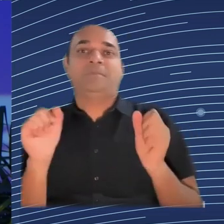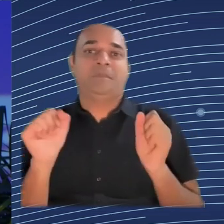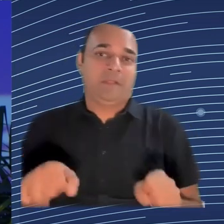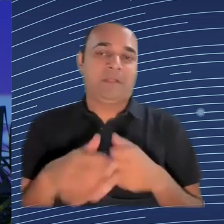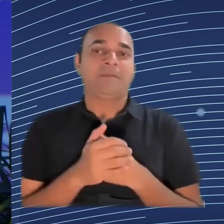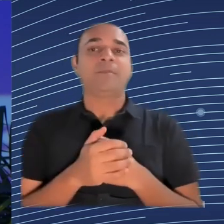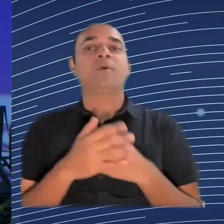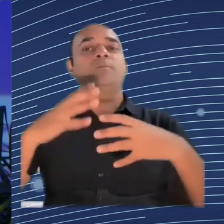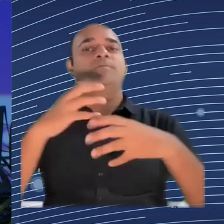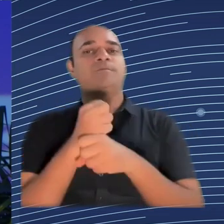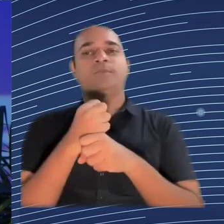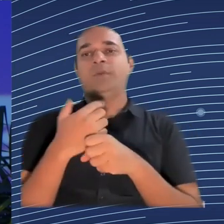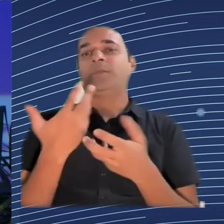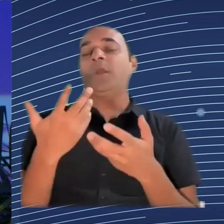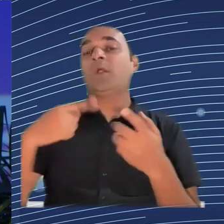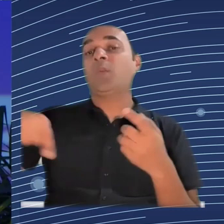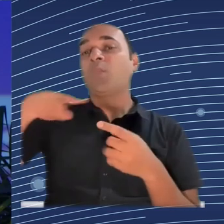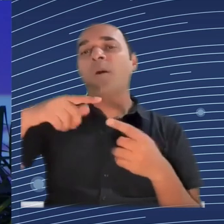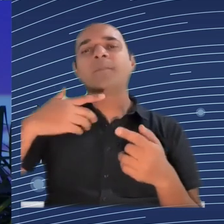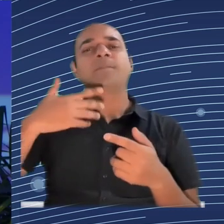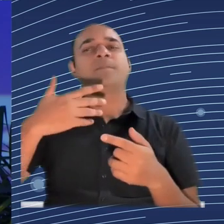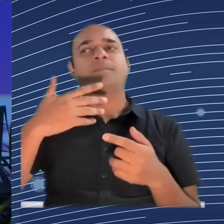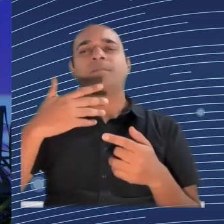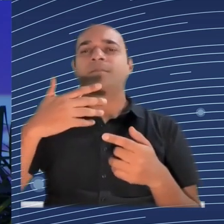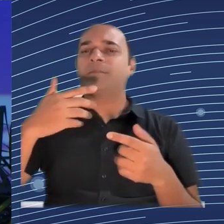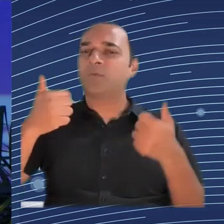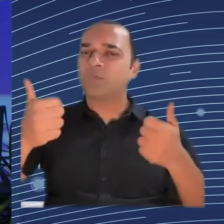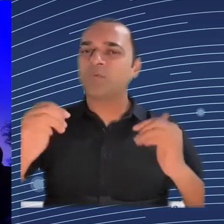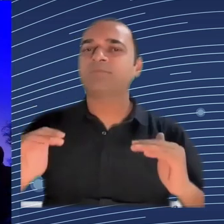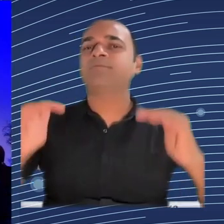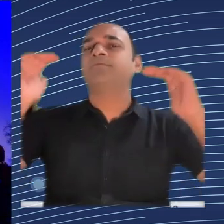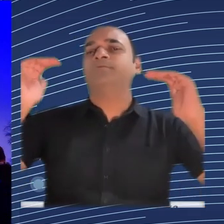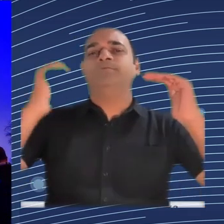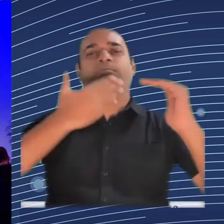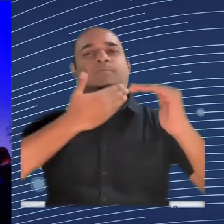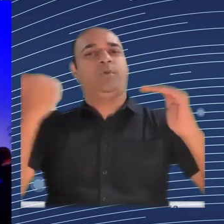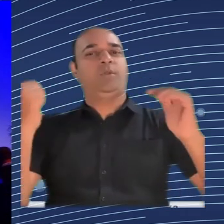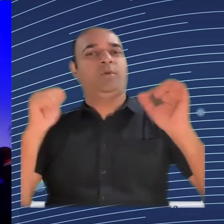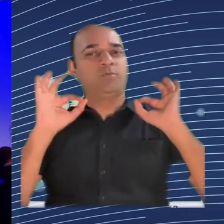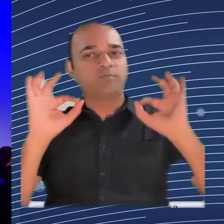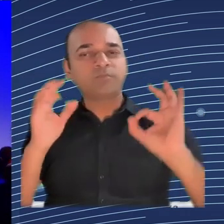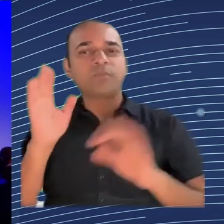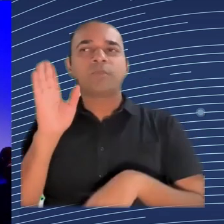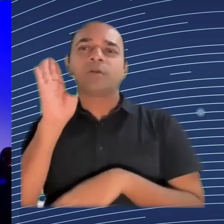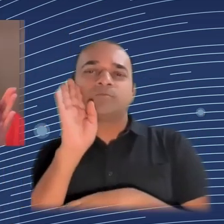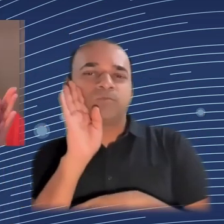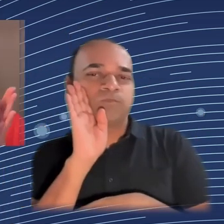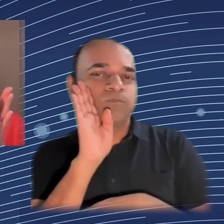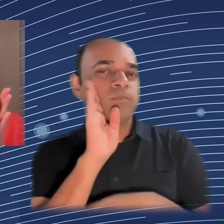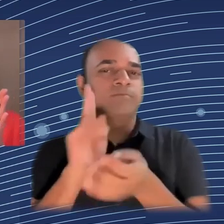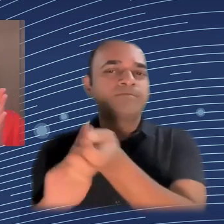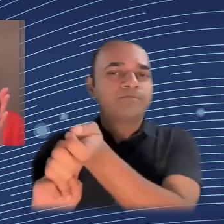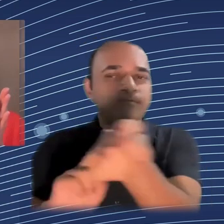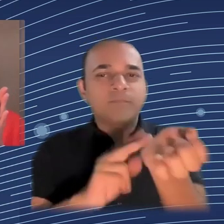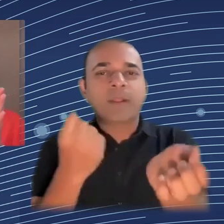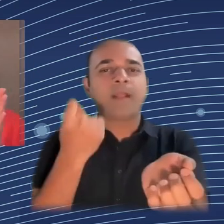would make participation much more effective. And on these wonderful words, please join me in thanking our wonderful panelists and thank you for being here